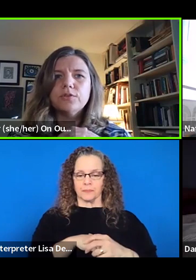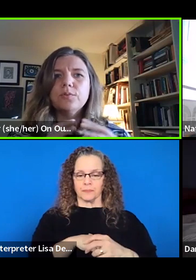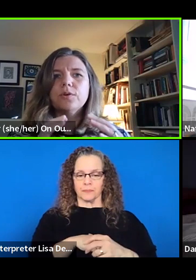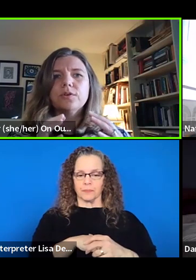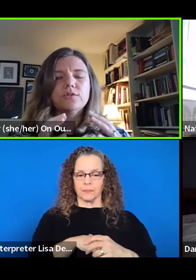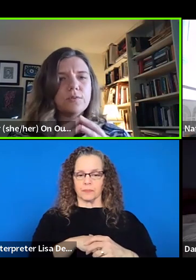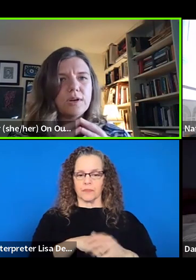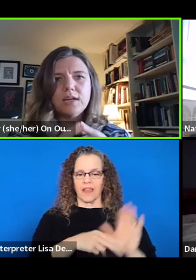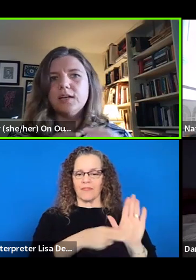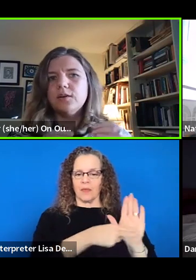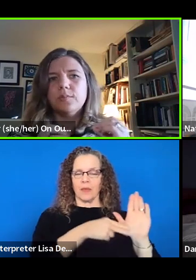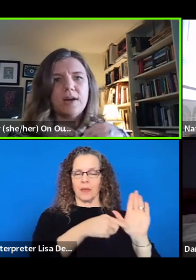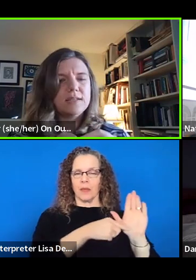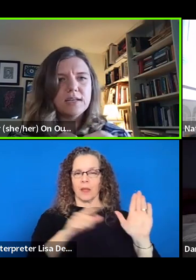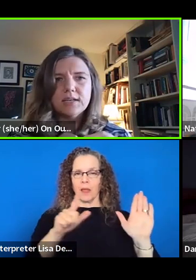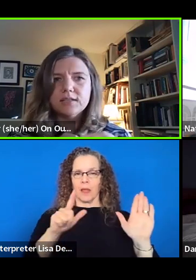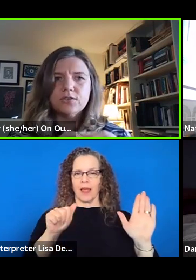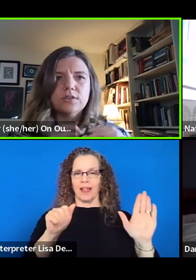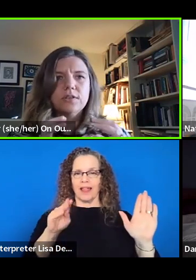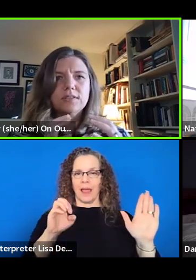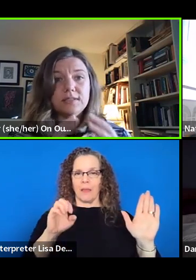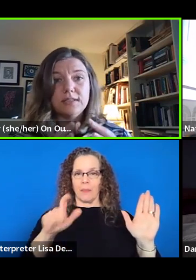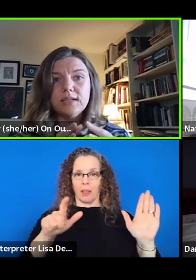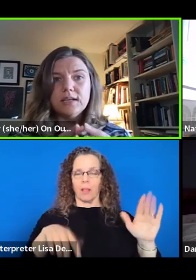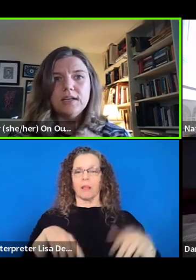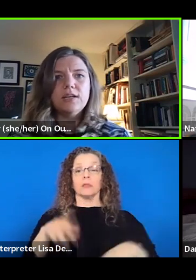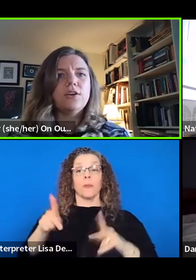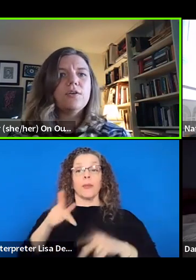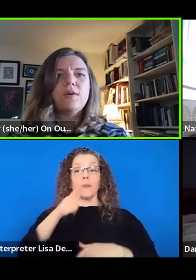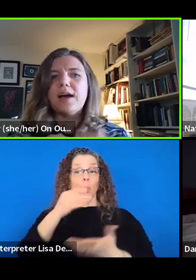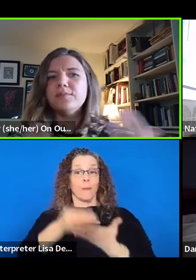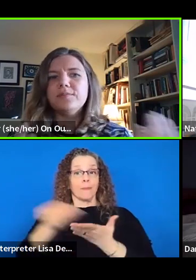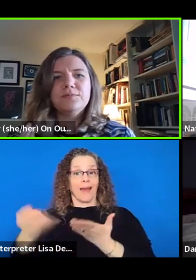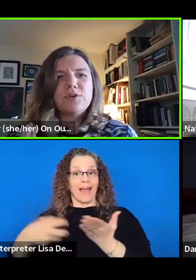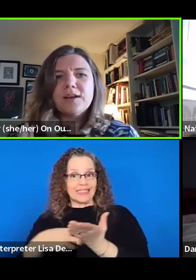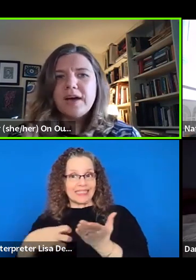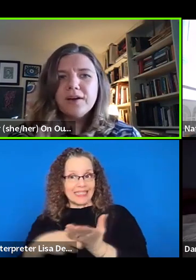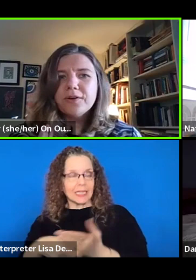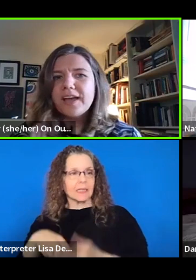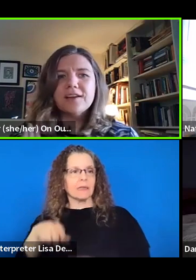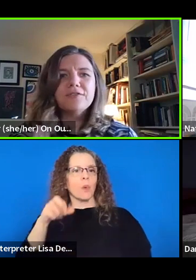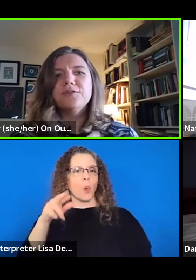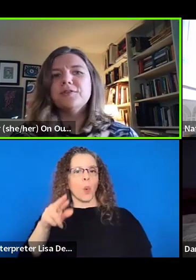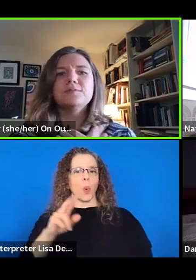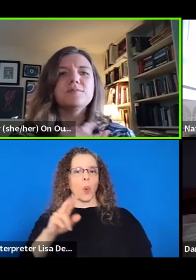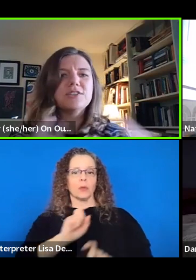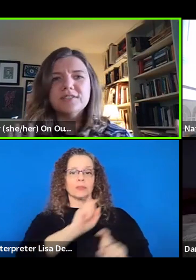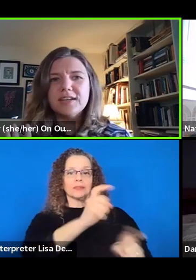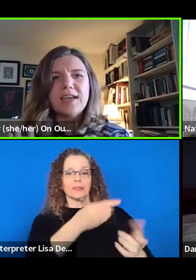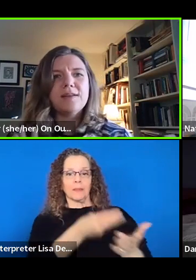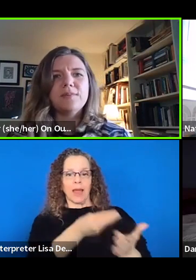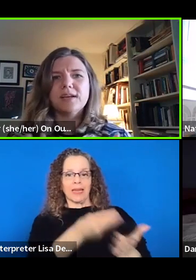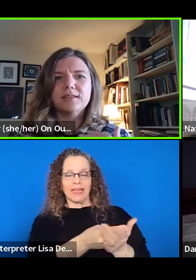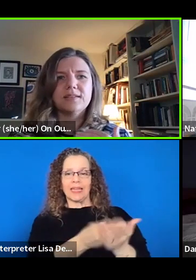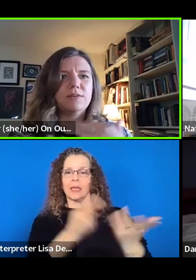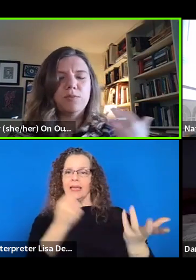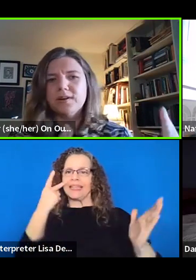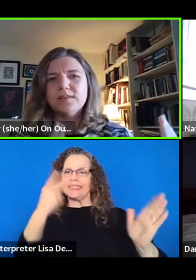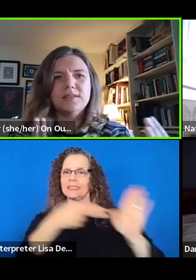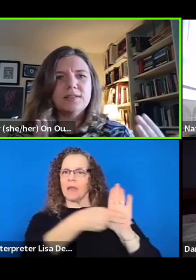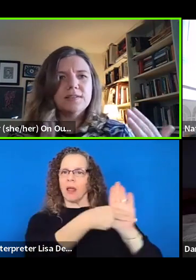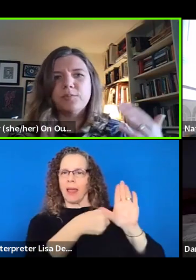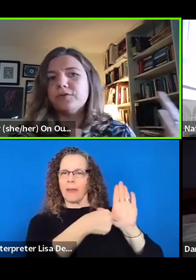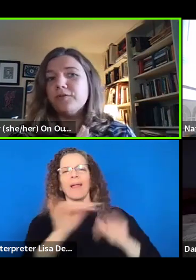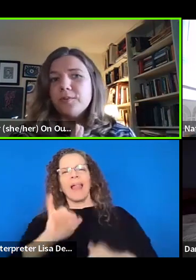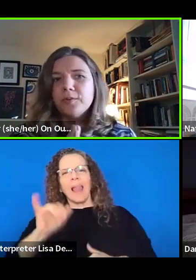folks who were donating or buying tickets could see, you know, I try to buy organic food as much as I can because I